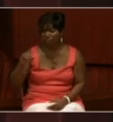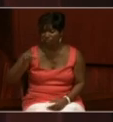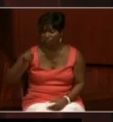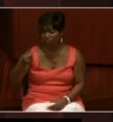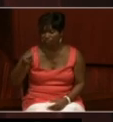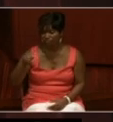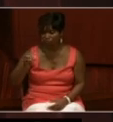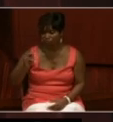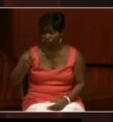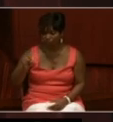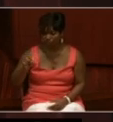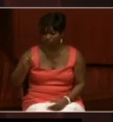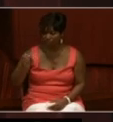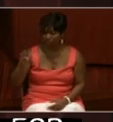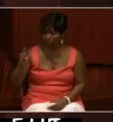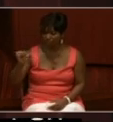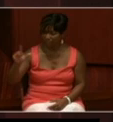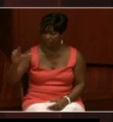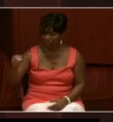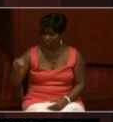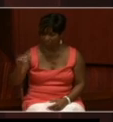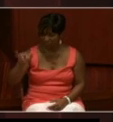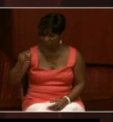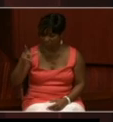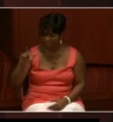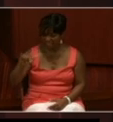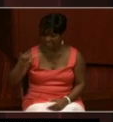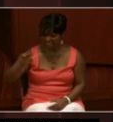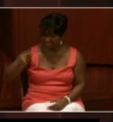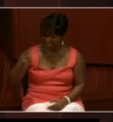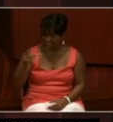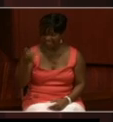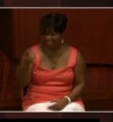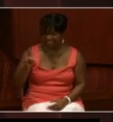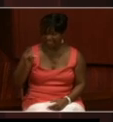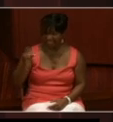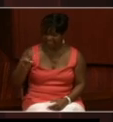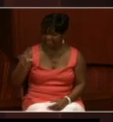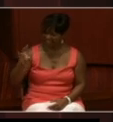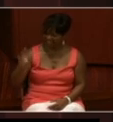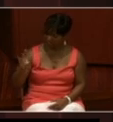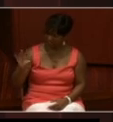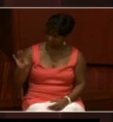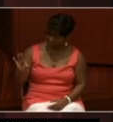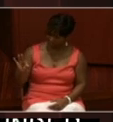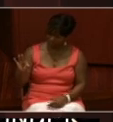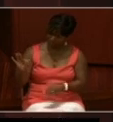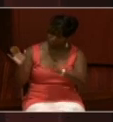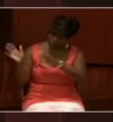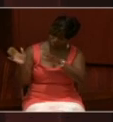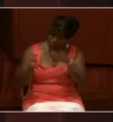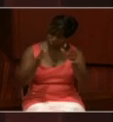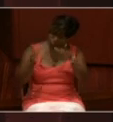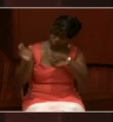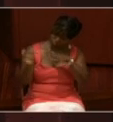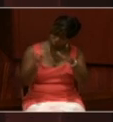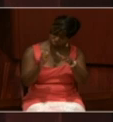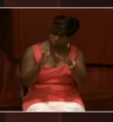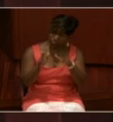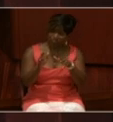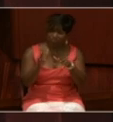July 2nd, 1879. Meridian to 4 p.m. Strong breeze from south, Weather Pleasant,